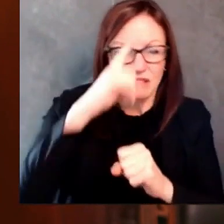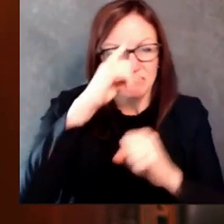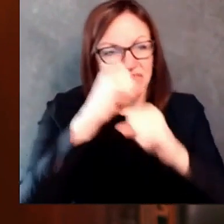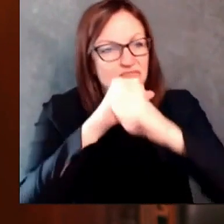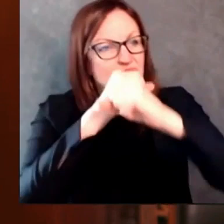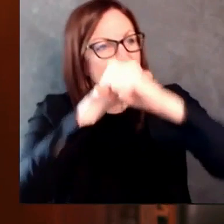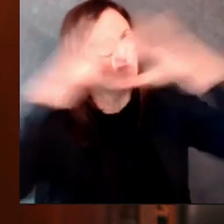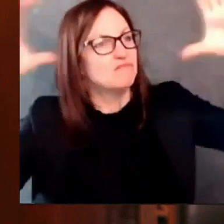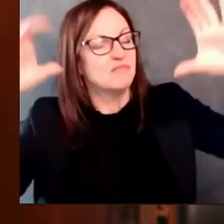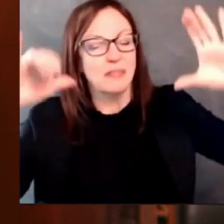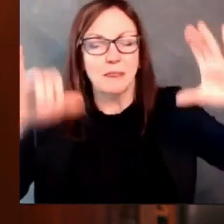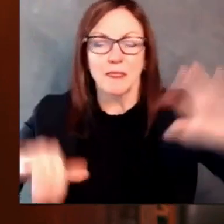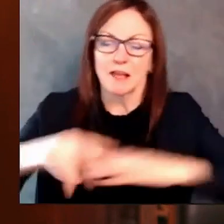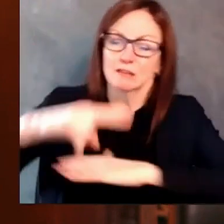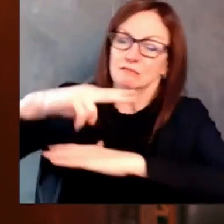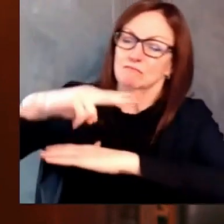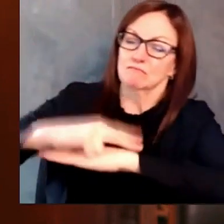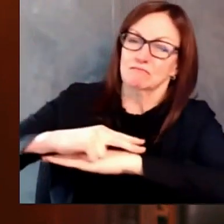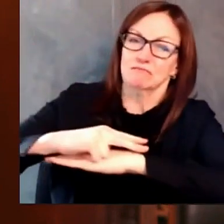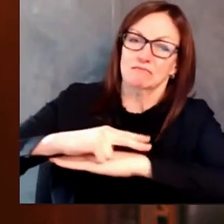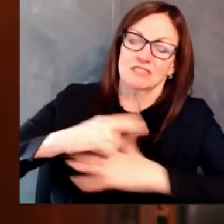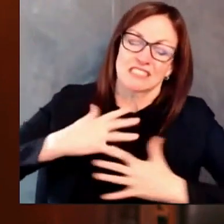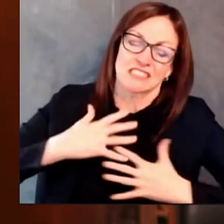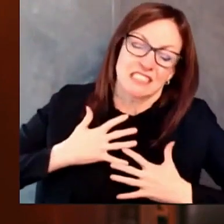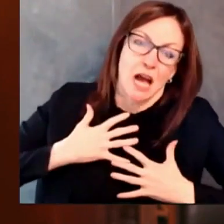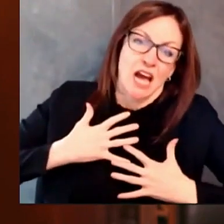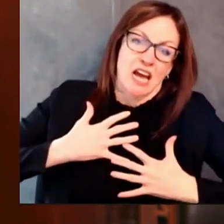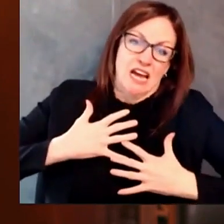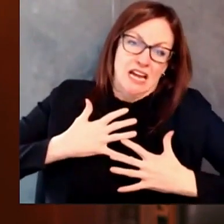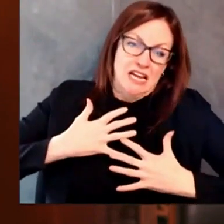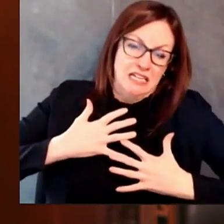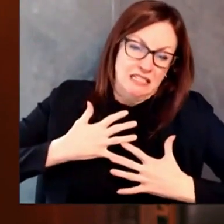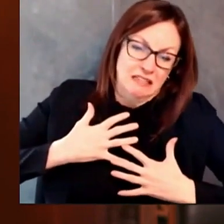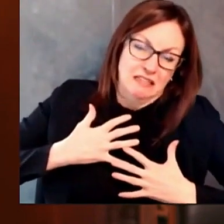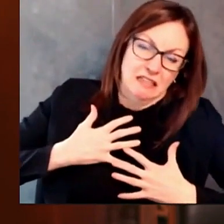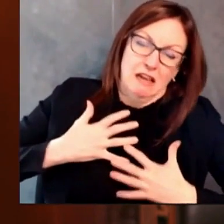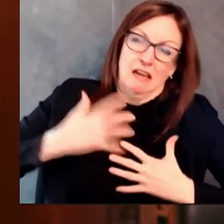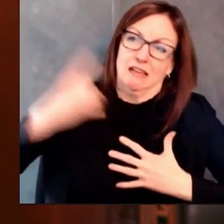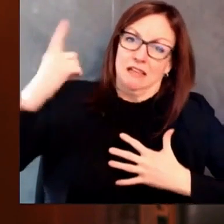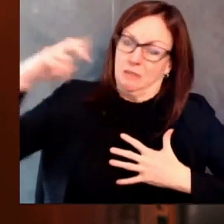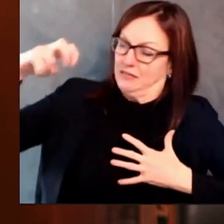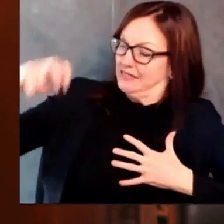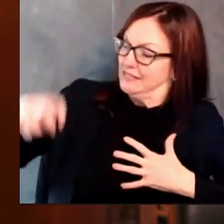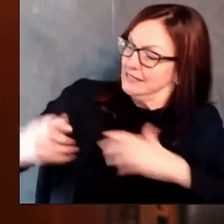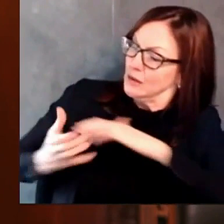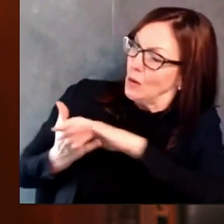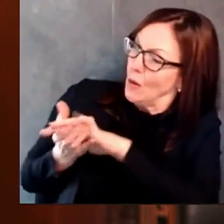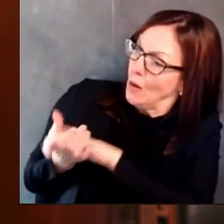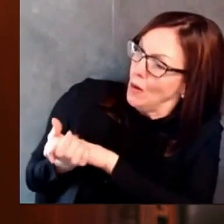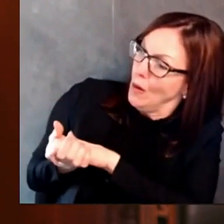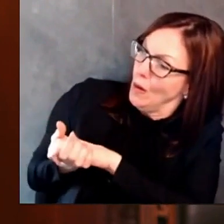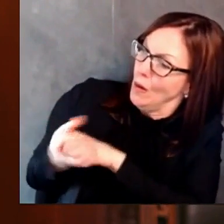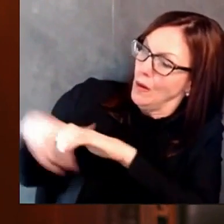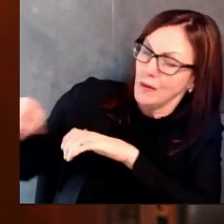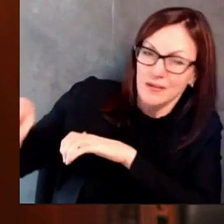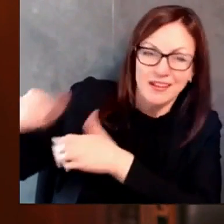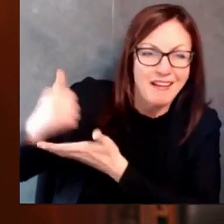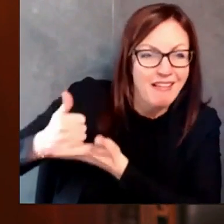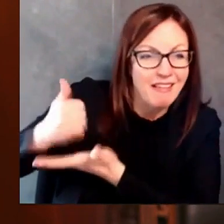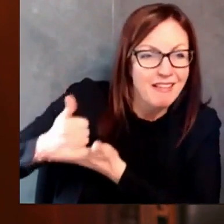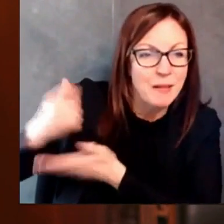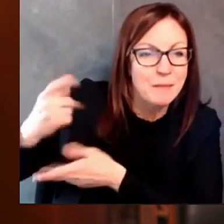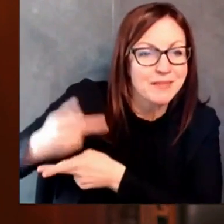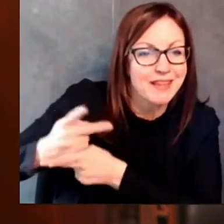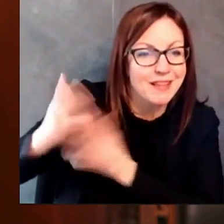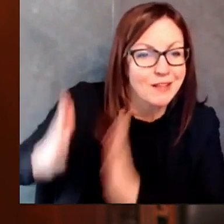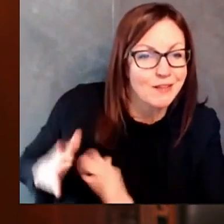weight on their shoulders is immense, and they are doing a remarkable job. But we have to remember that our healthcare heroes